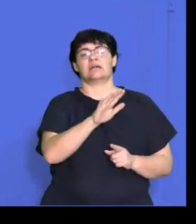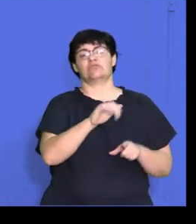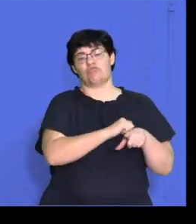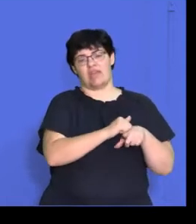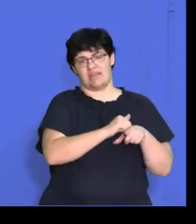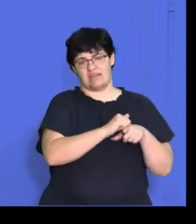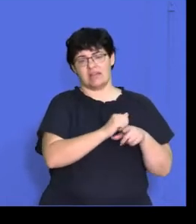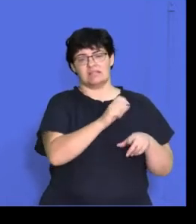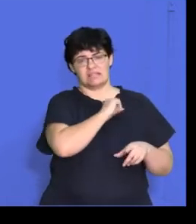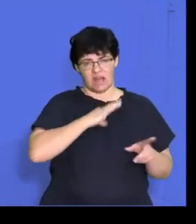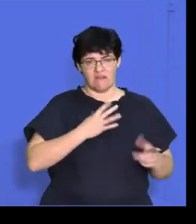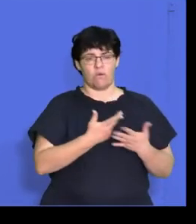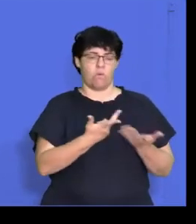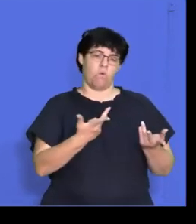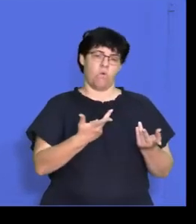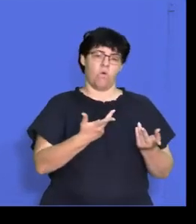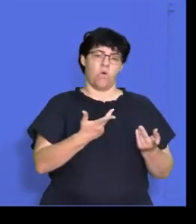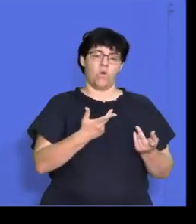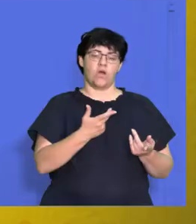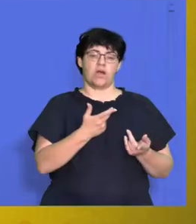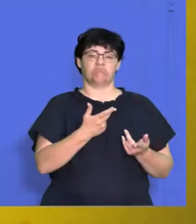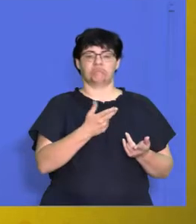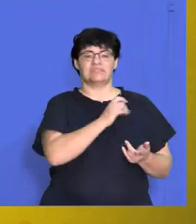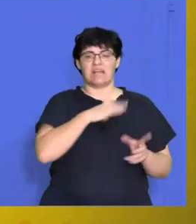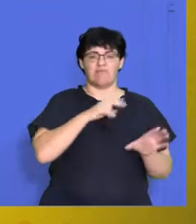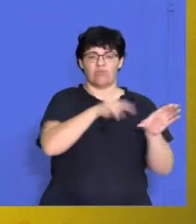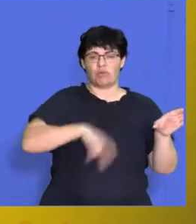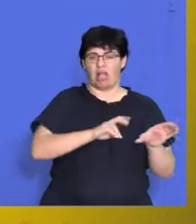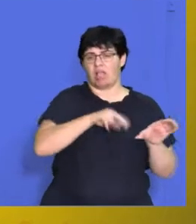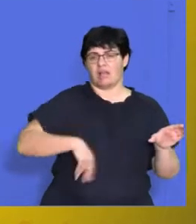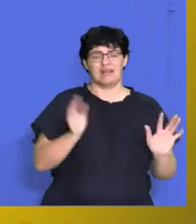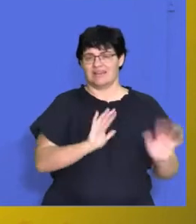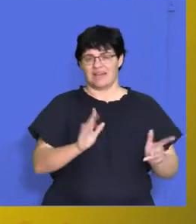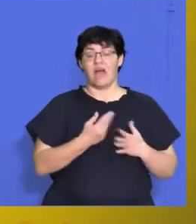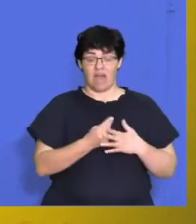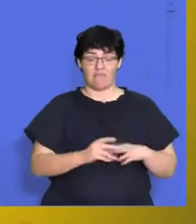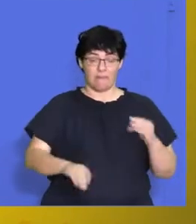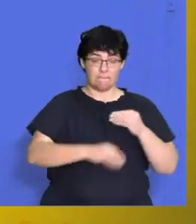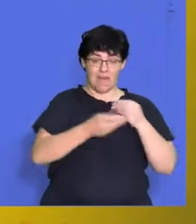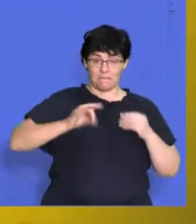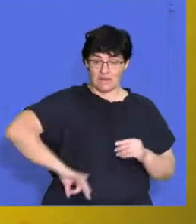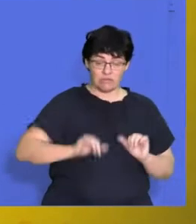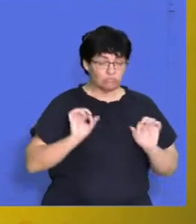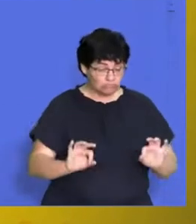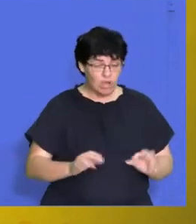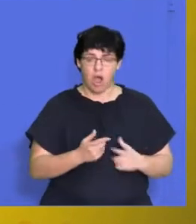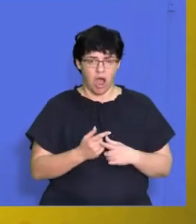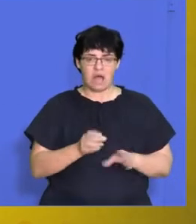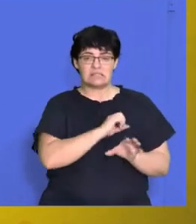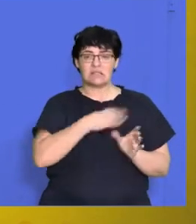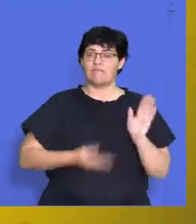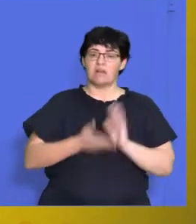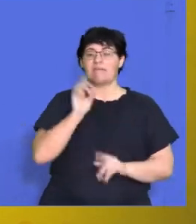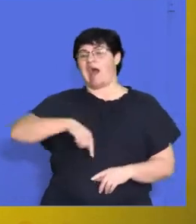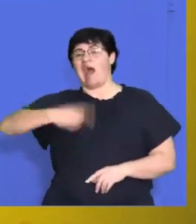turnover, right? So we're going to see that when we have really good fringe benefits, employees aren't going to want